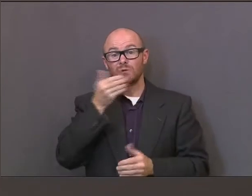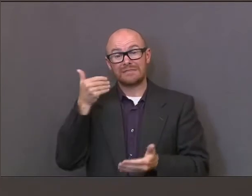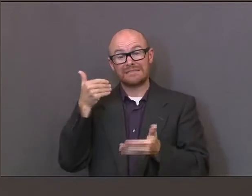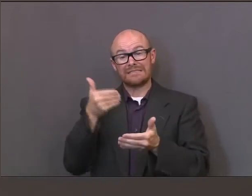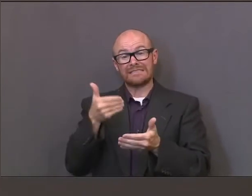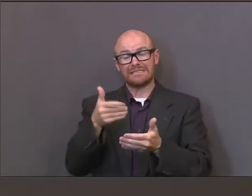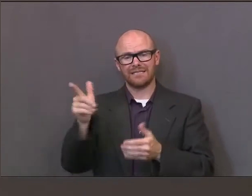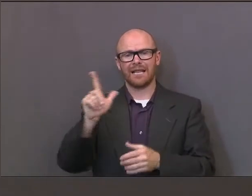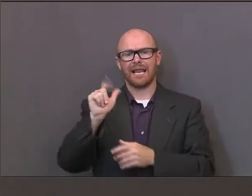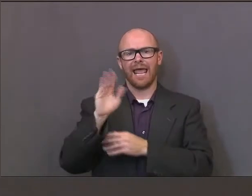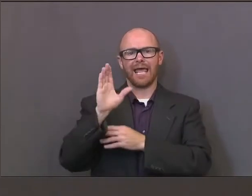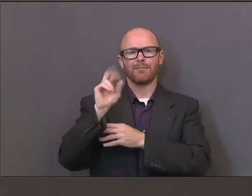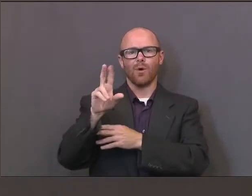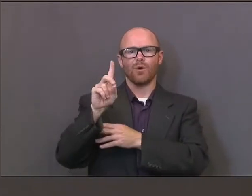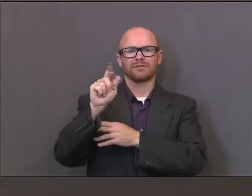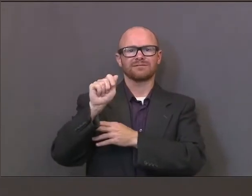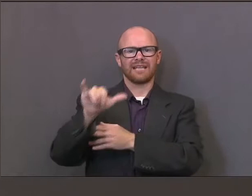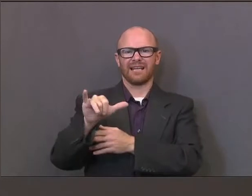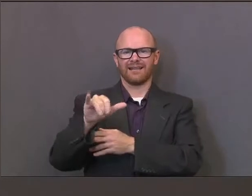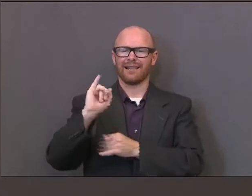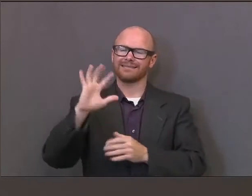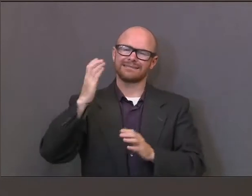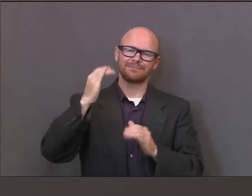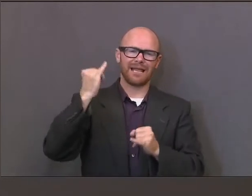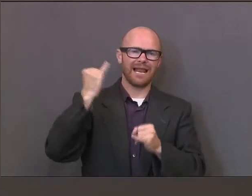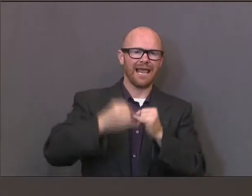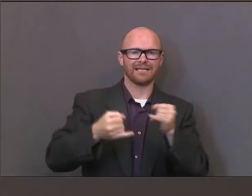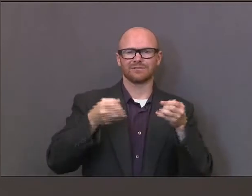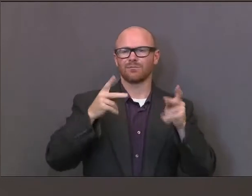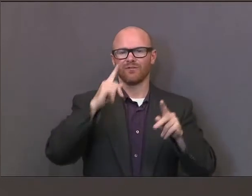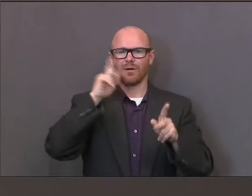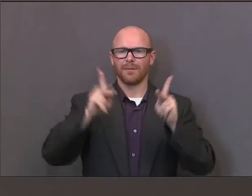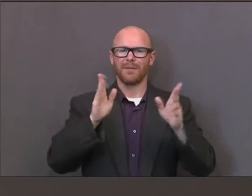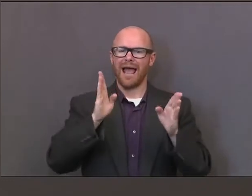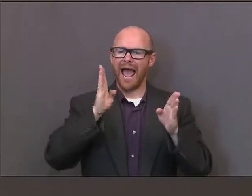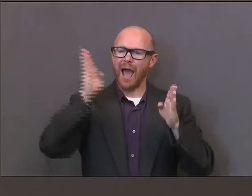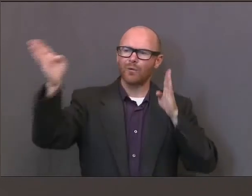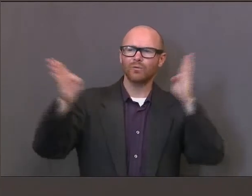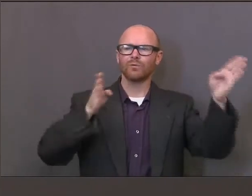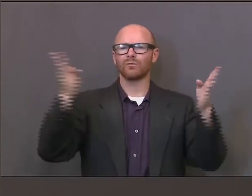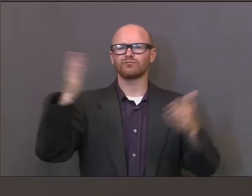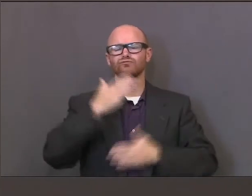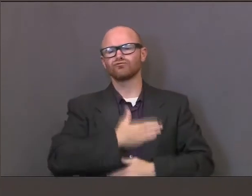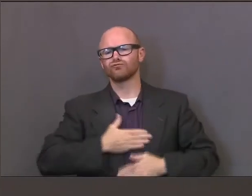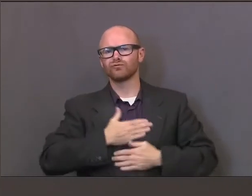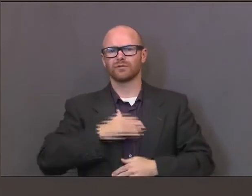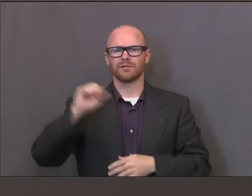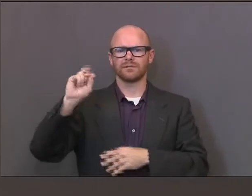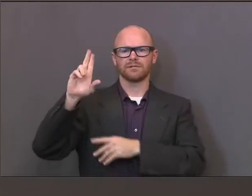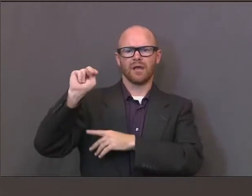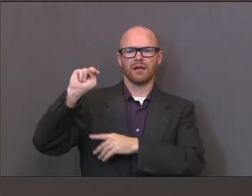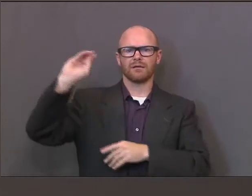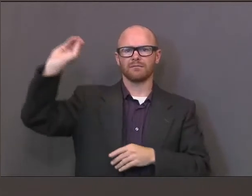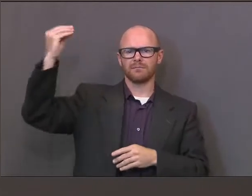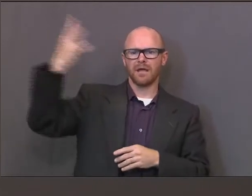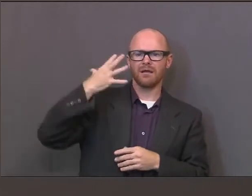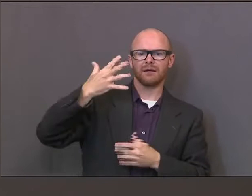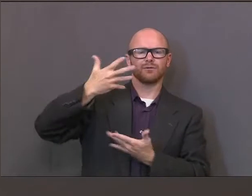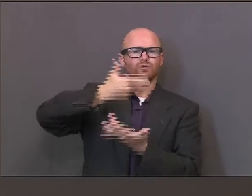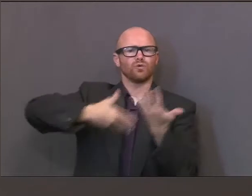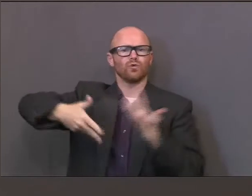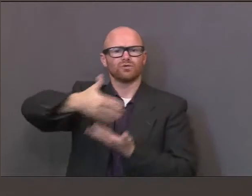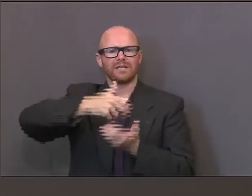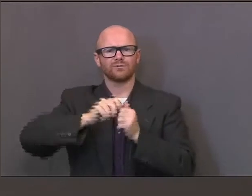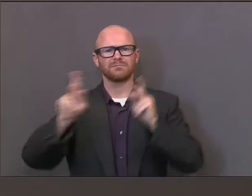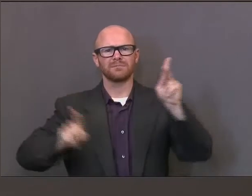this weekend. The last opportunity to go out there and have fun in the sun and socialize with others. We